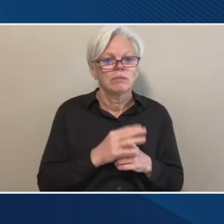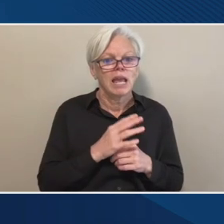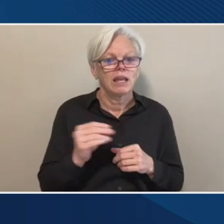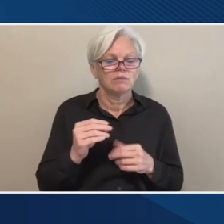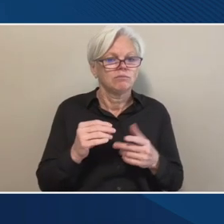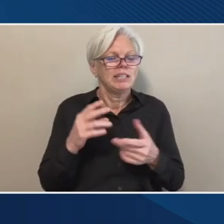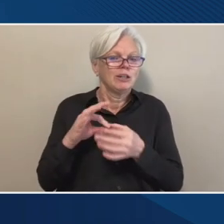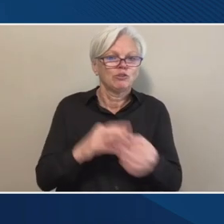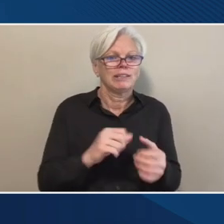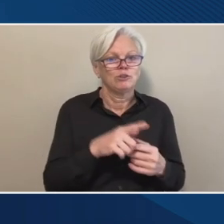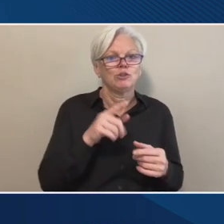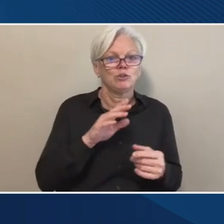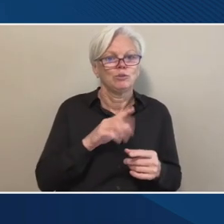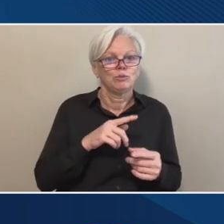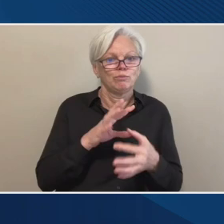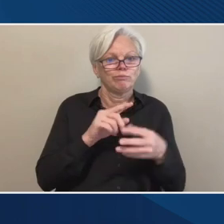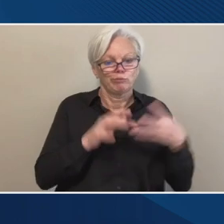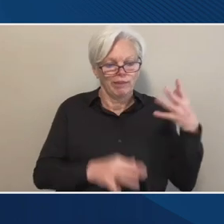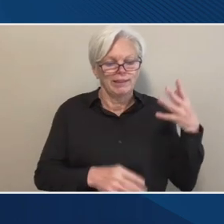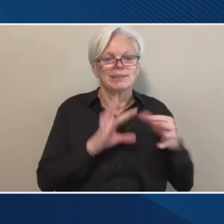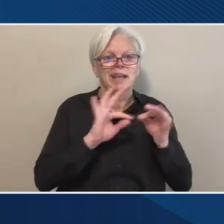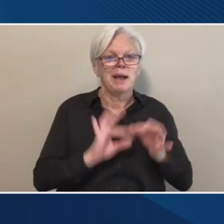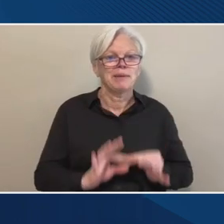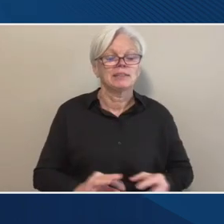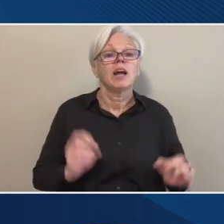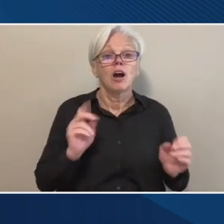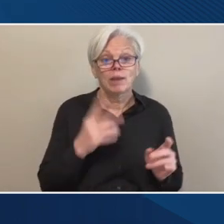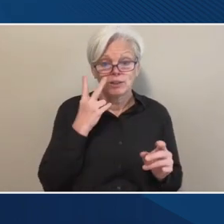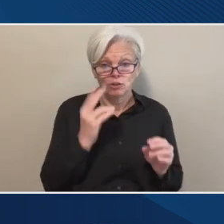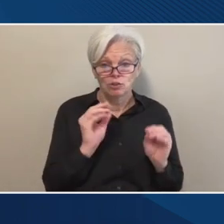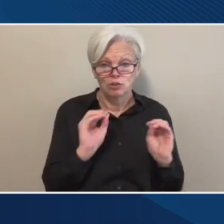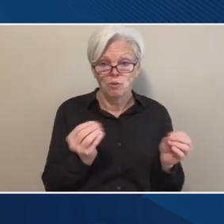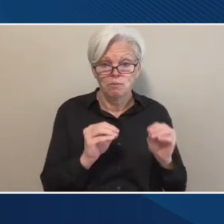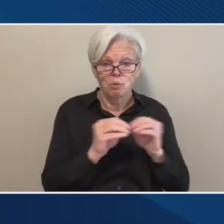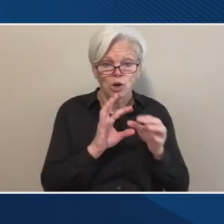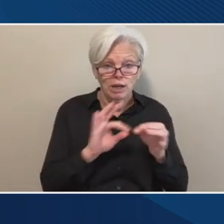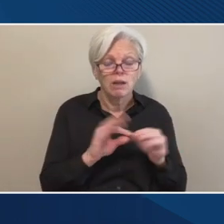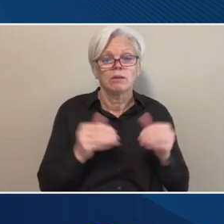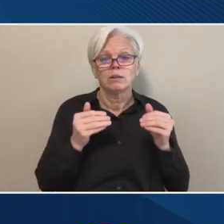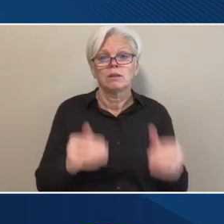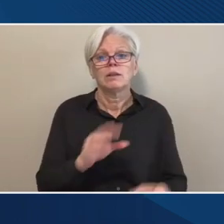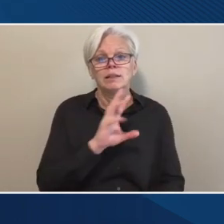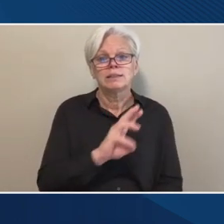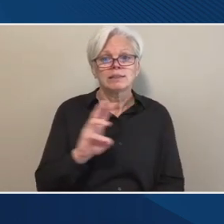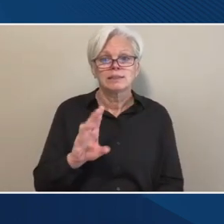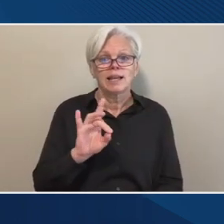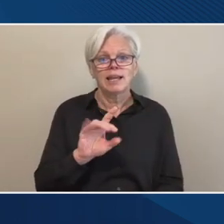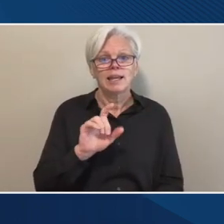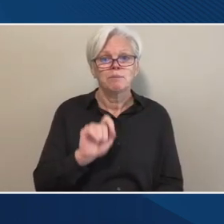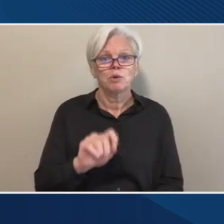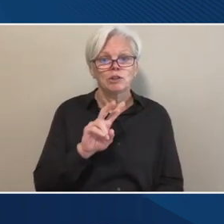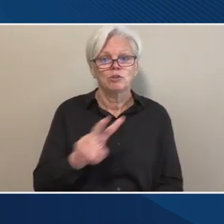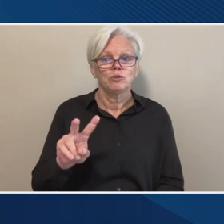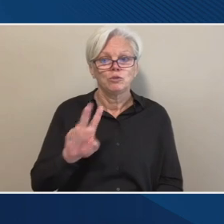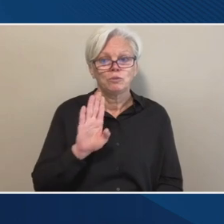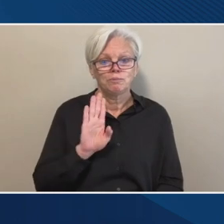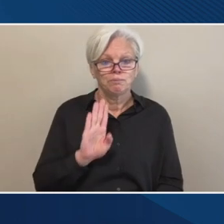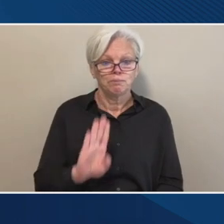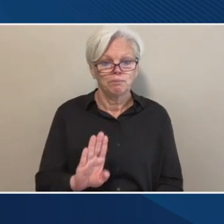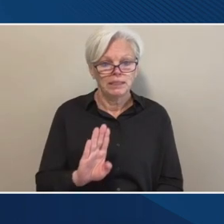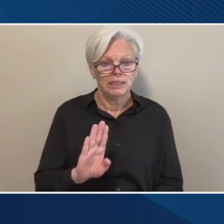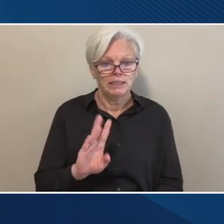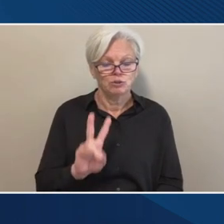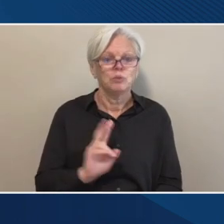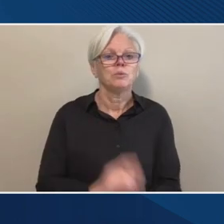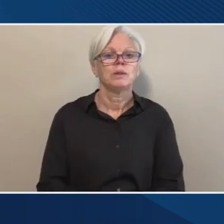Okay. Thank you. All right. Seeing no other comments, we'll move on to 668.22 B2. Uh,